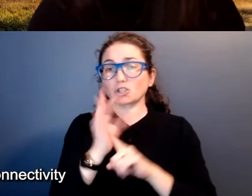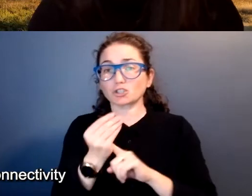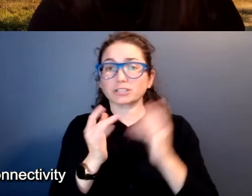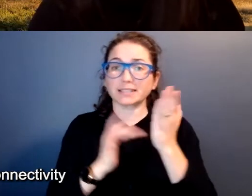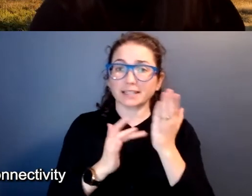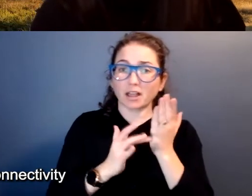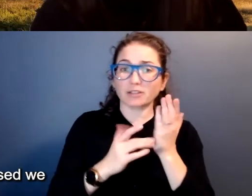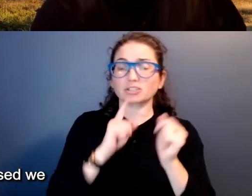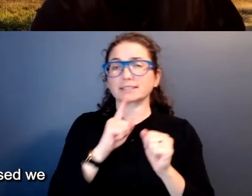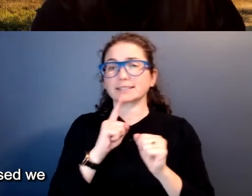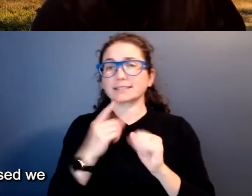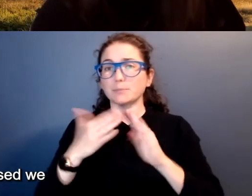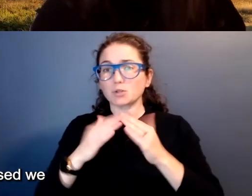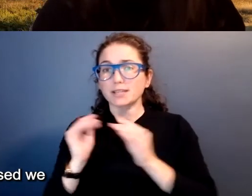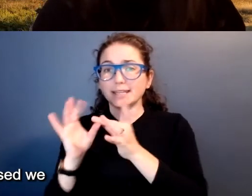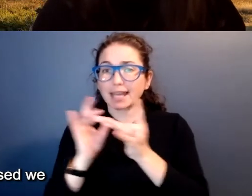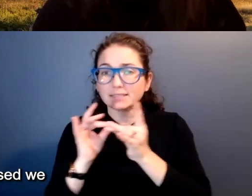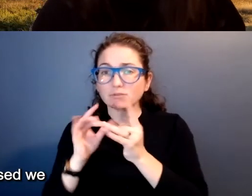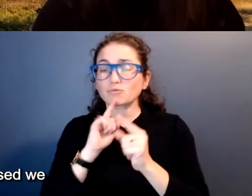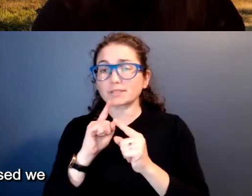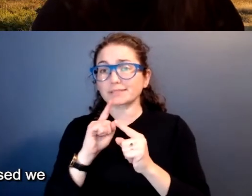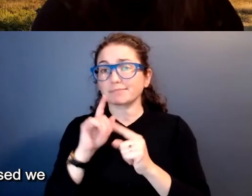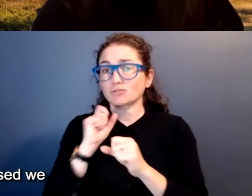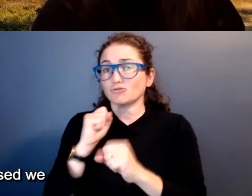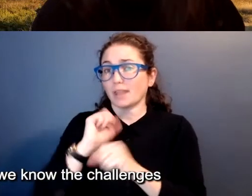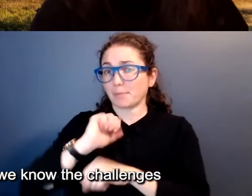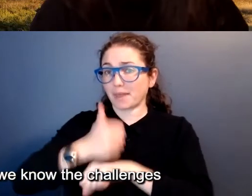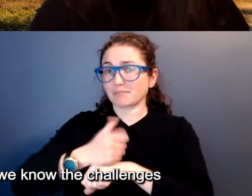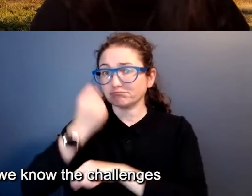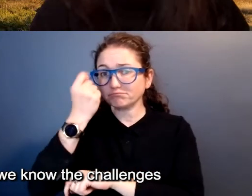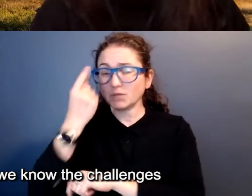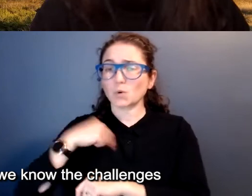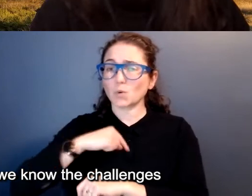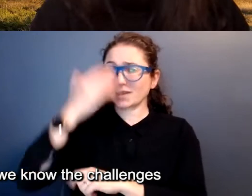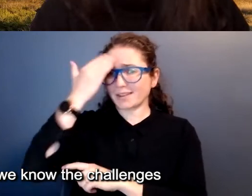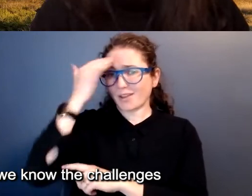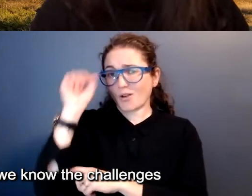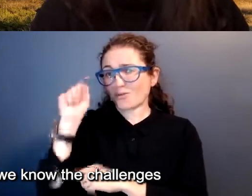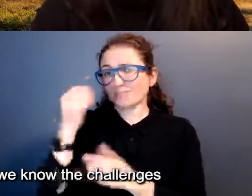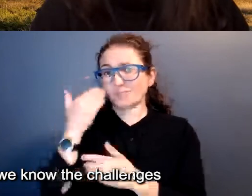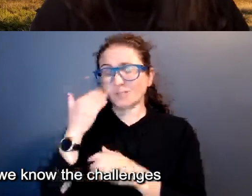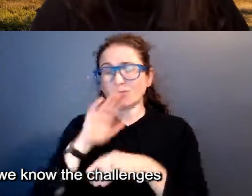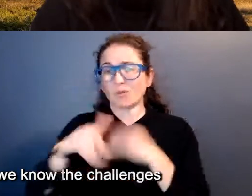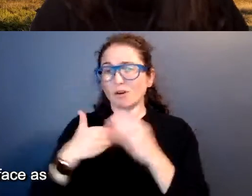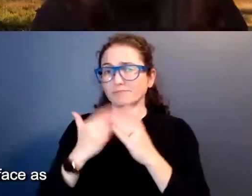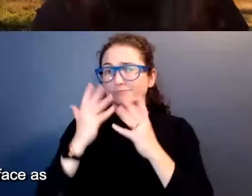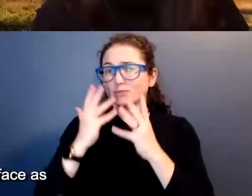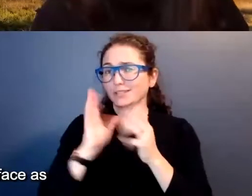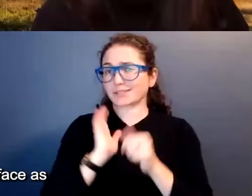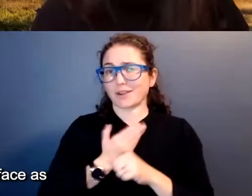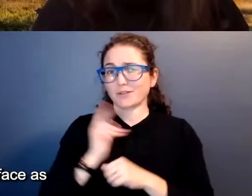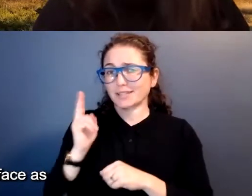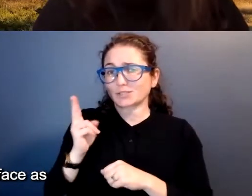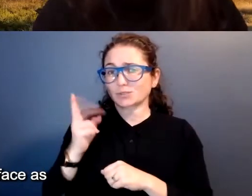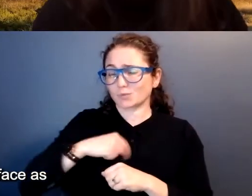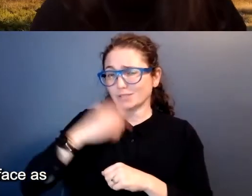connectivity. And it's strength-based. You know, we know the tragedy of our history, and